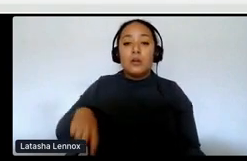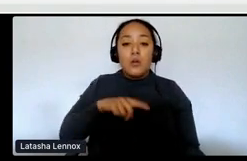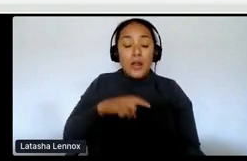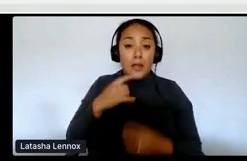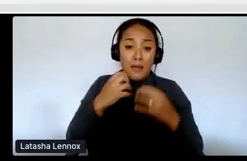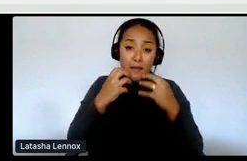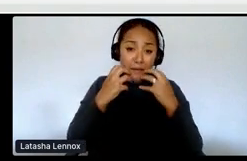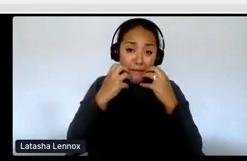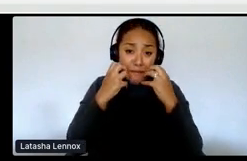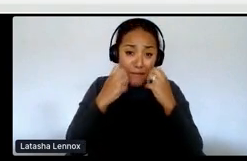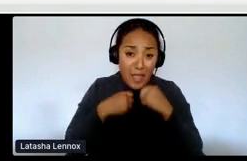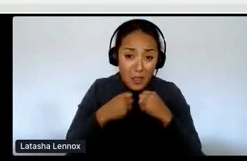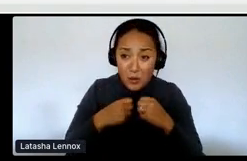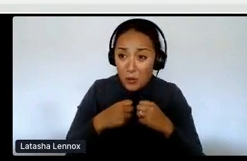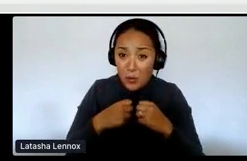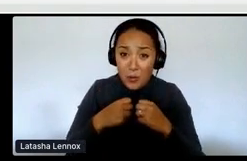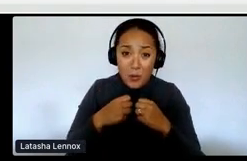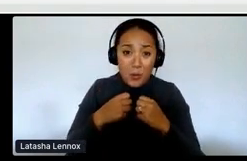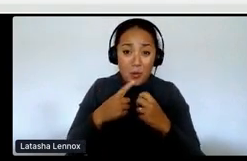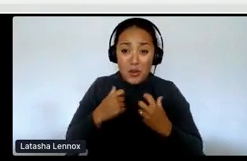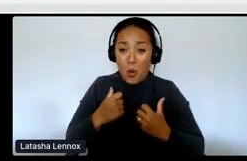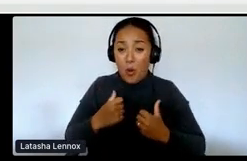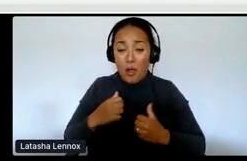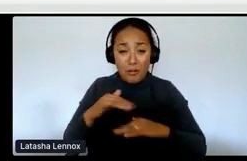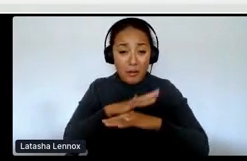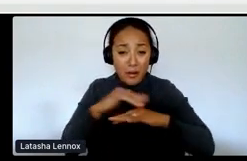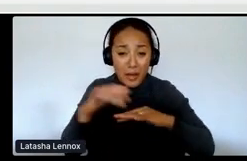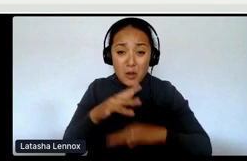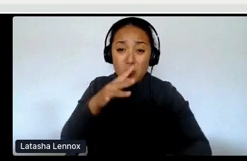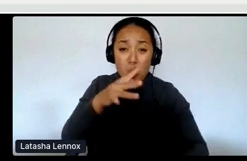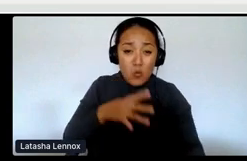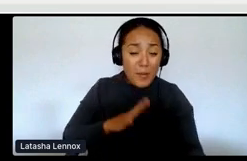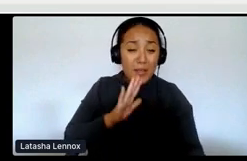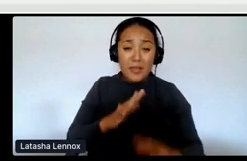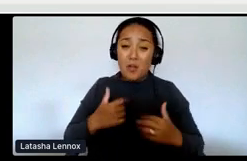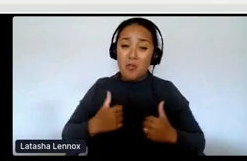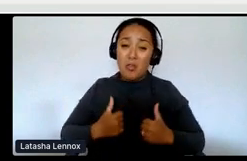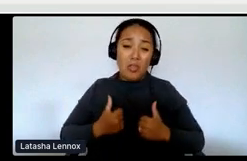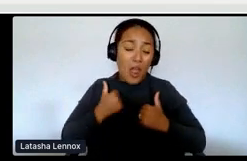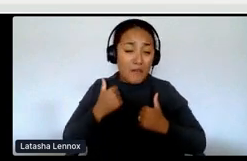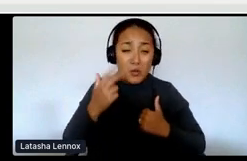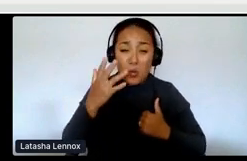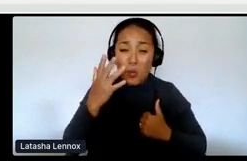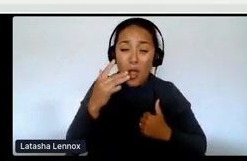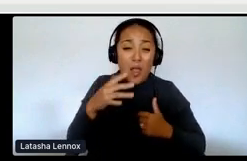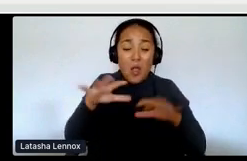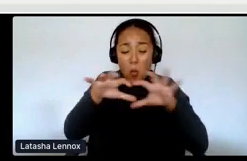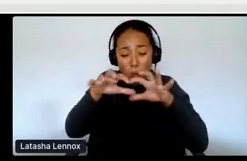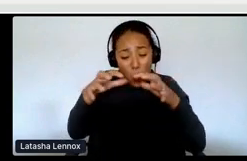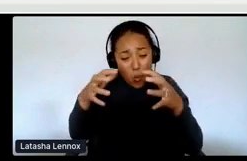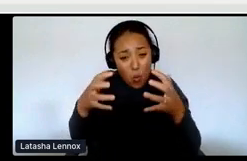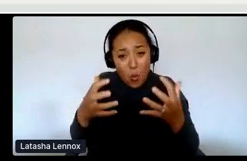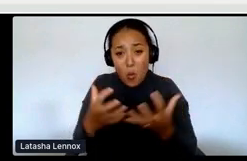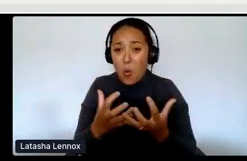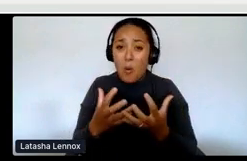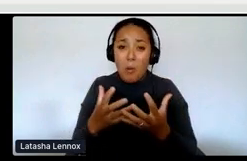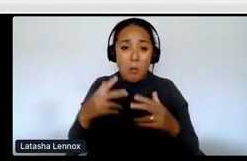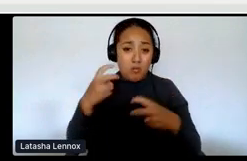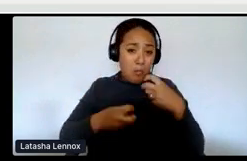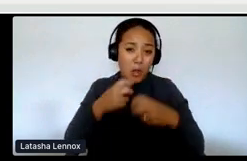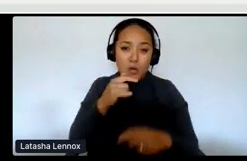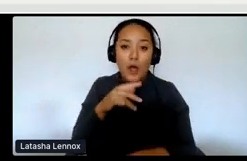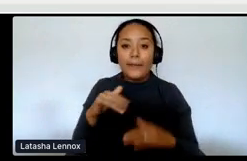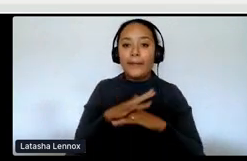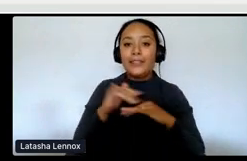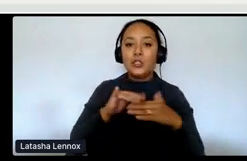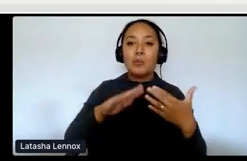immense. We need to place immense value on the lives of indigenous women. Um, as this is a worldwide problem, not just an indigenous problem. Self-liberation